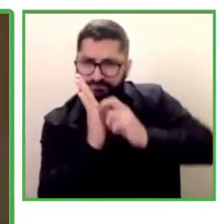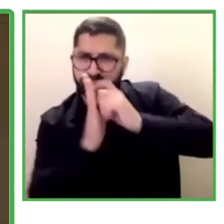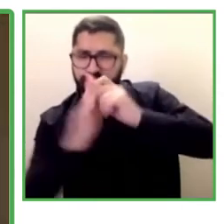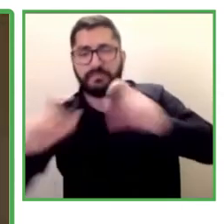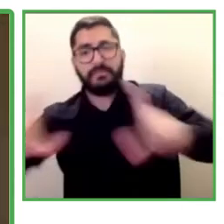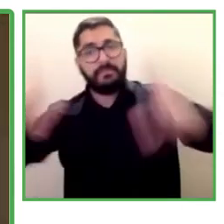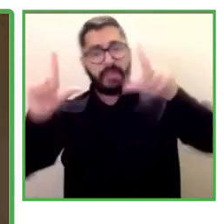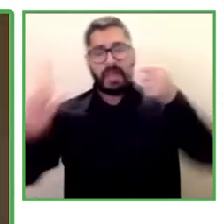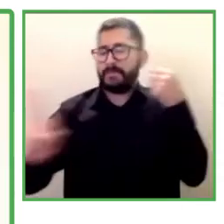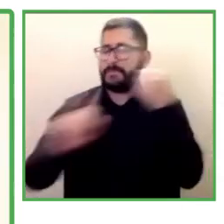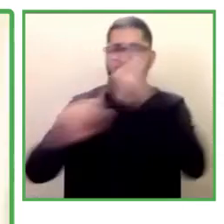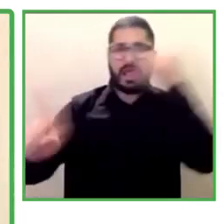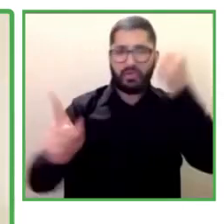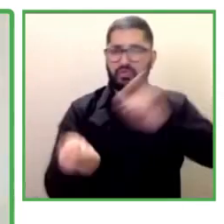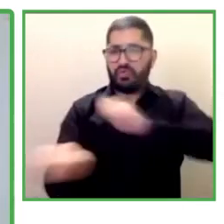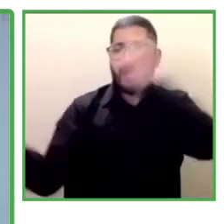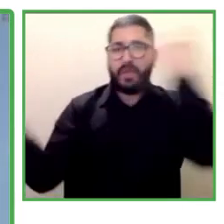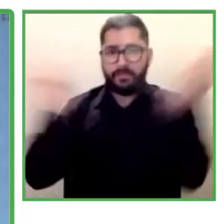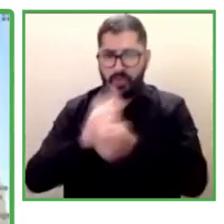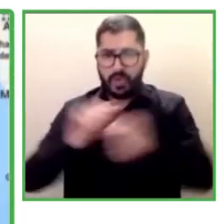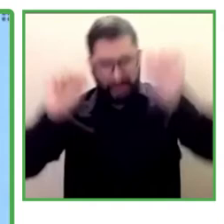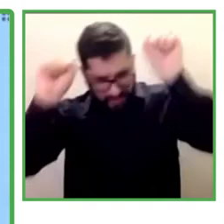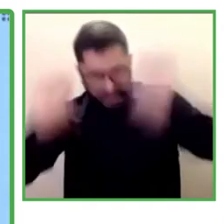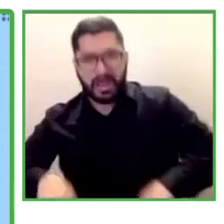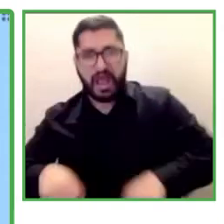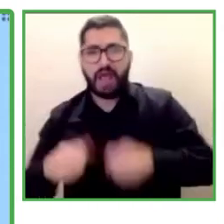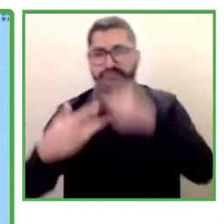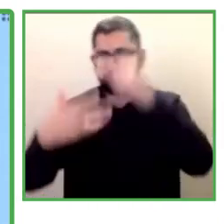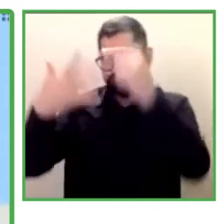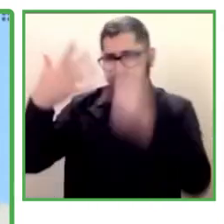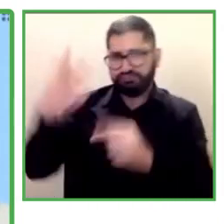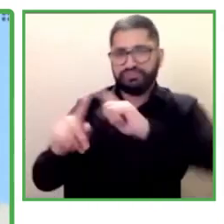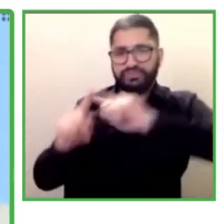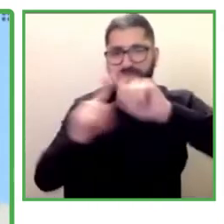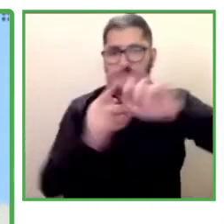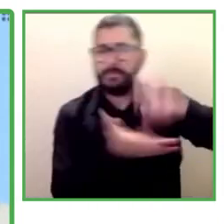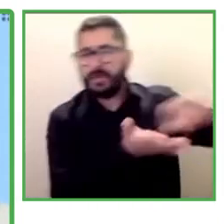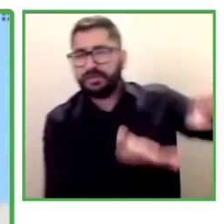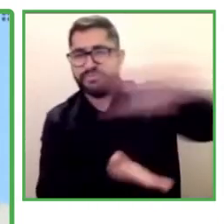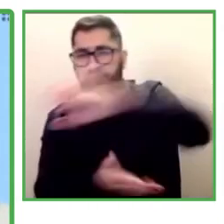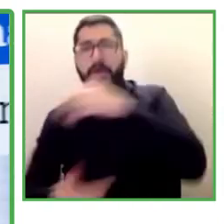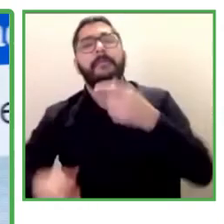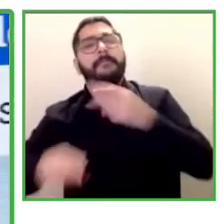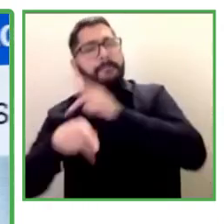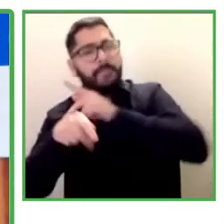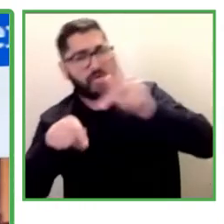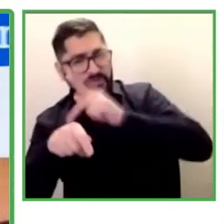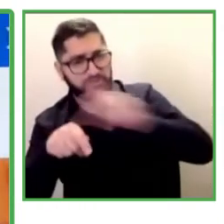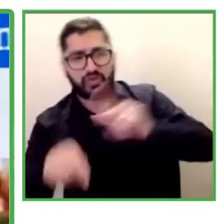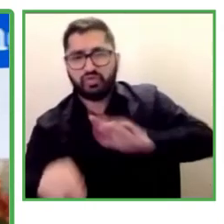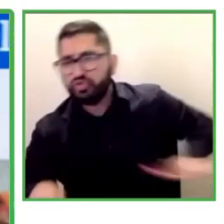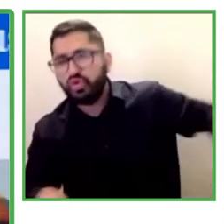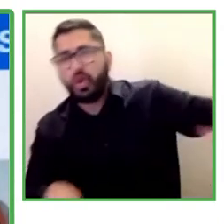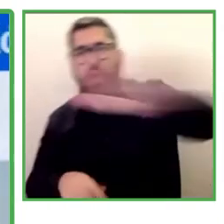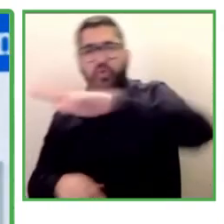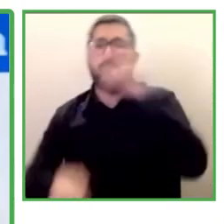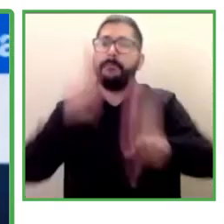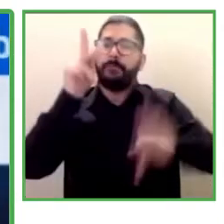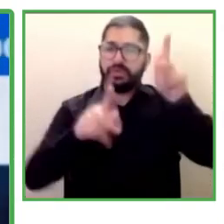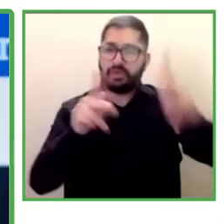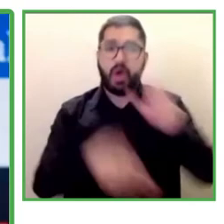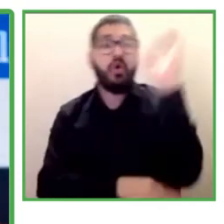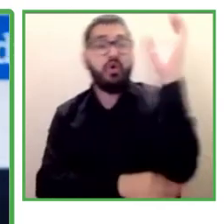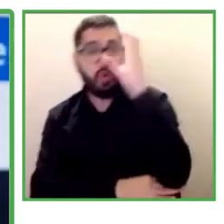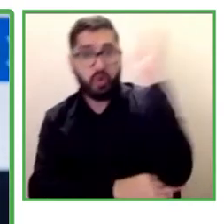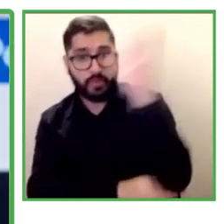because the development of joint projects that allows them to have and